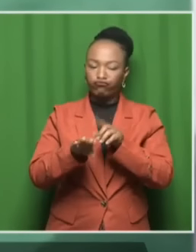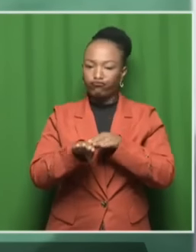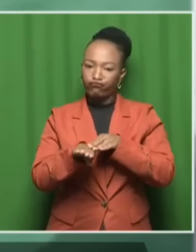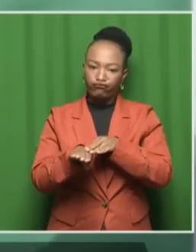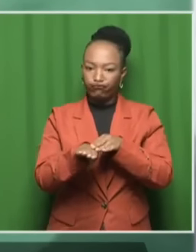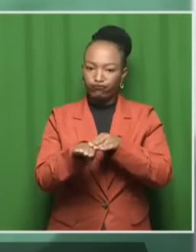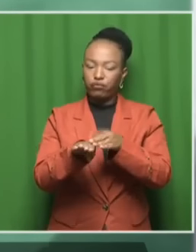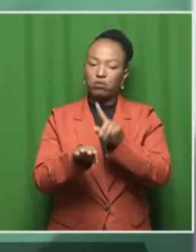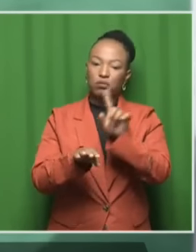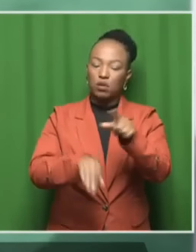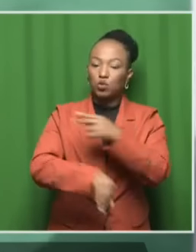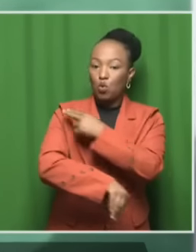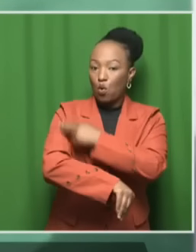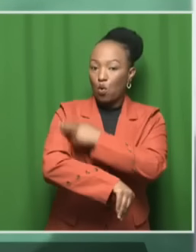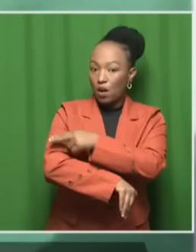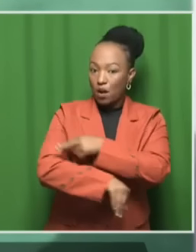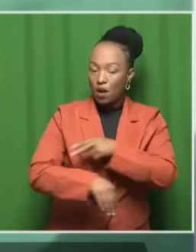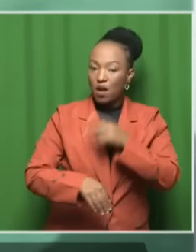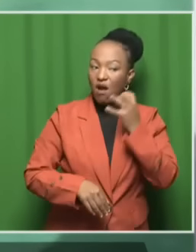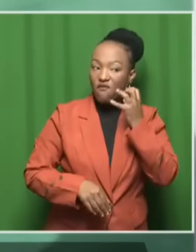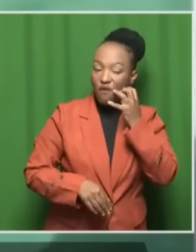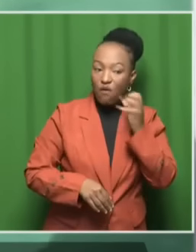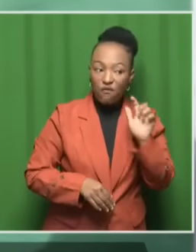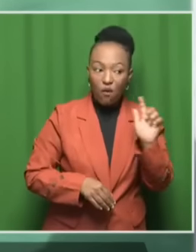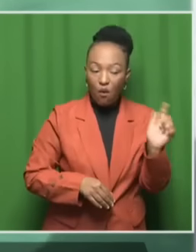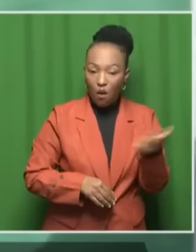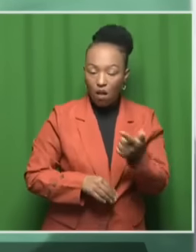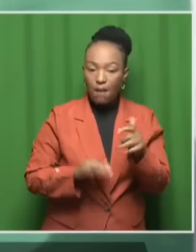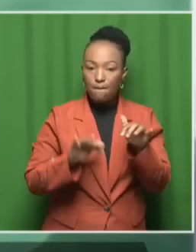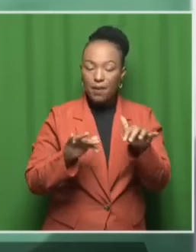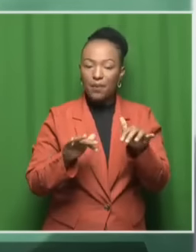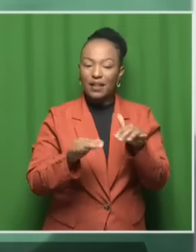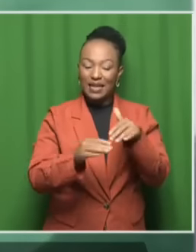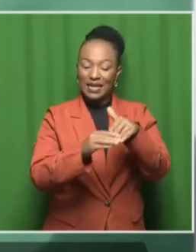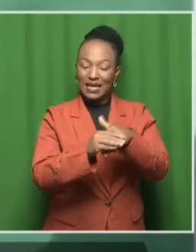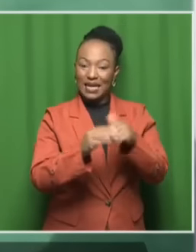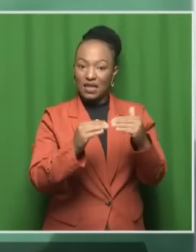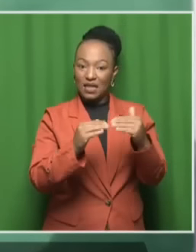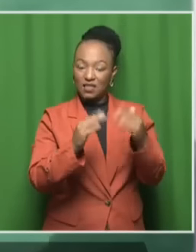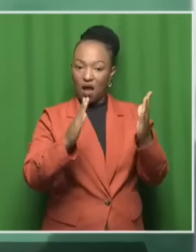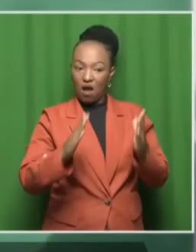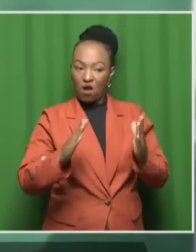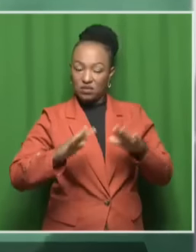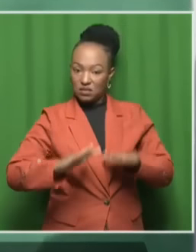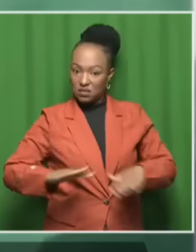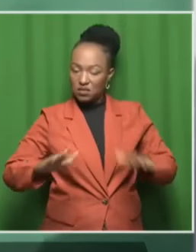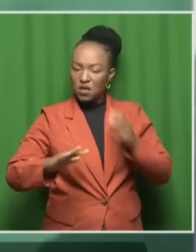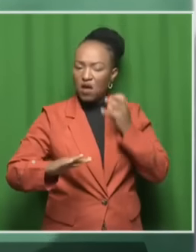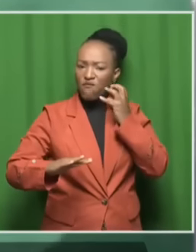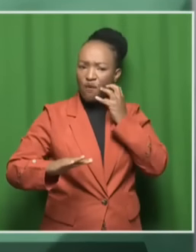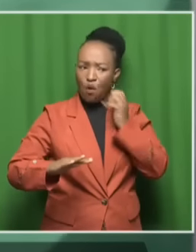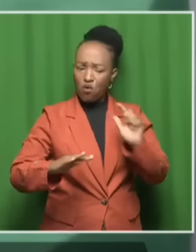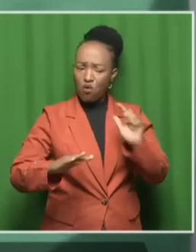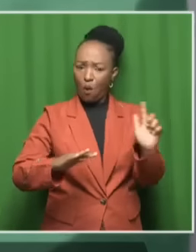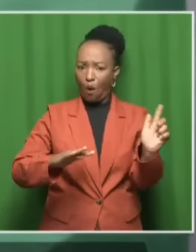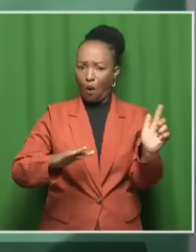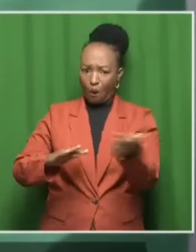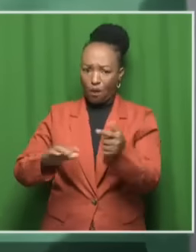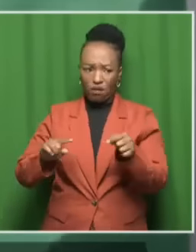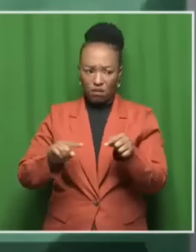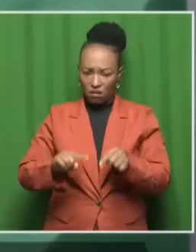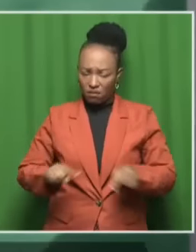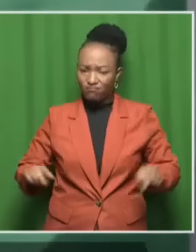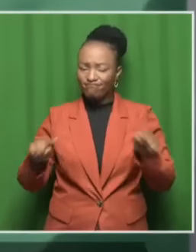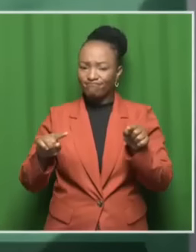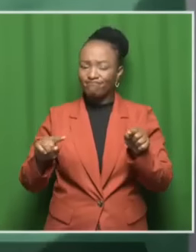cell phones of all the people that were inside the house at the time that Senso Miwa was killed, all the cell phones of those individuals inside the